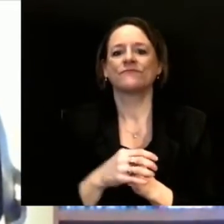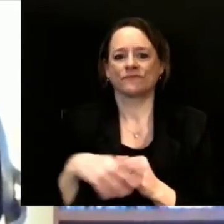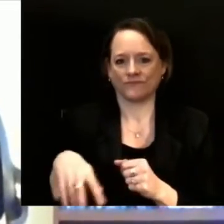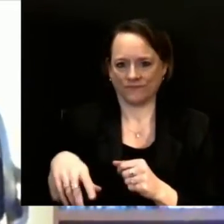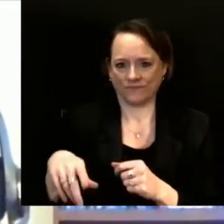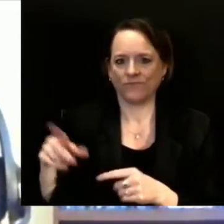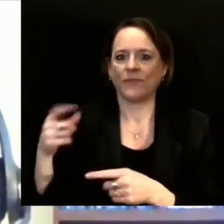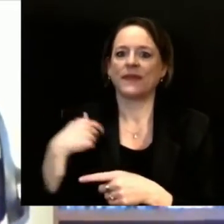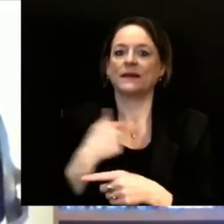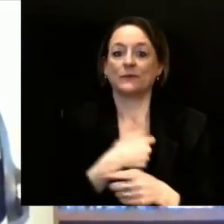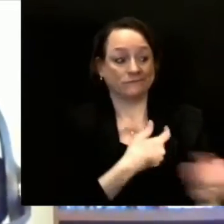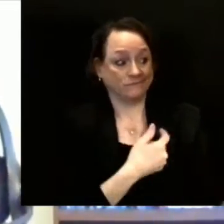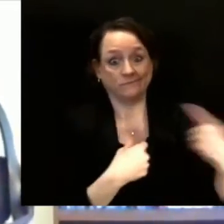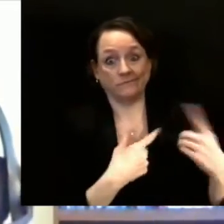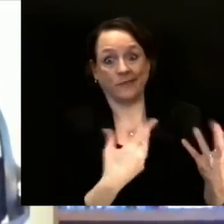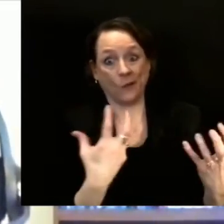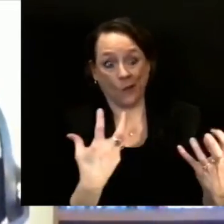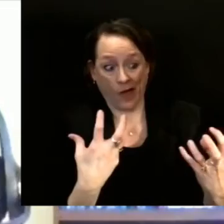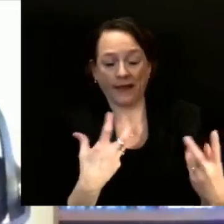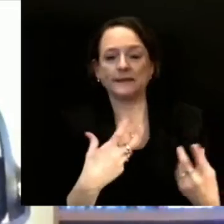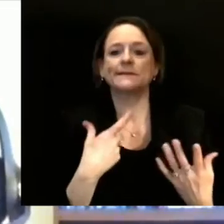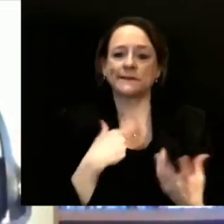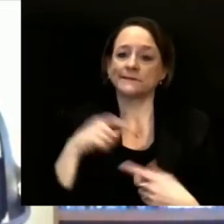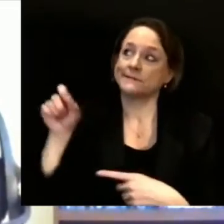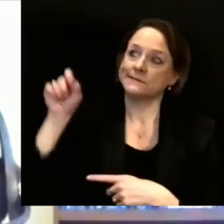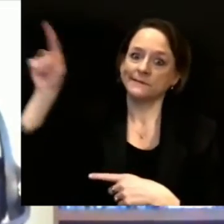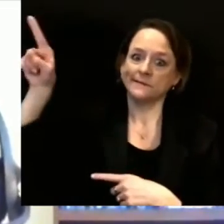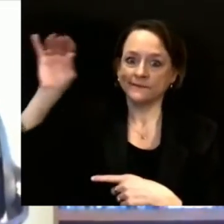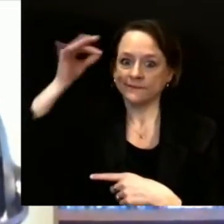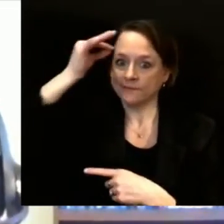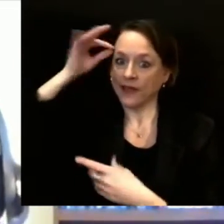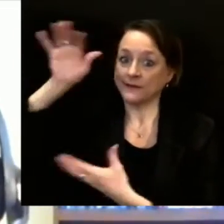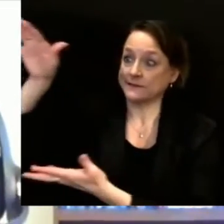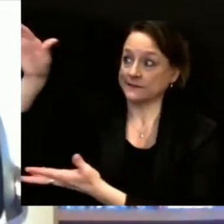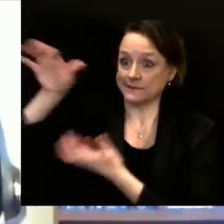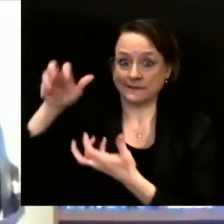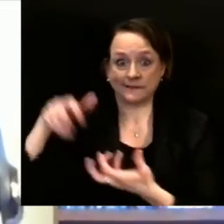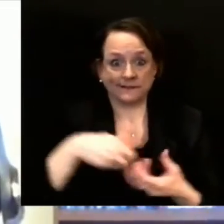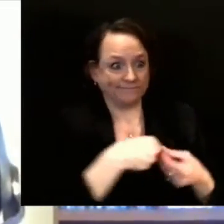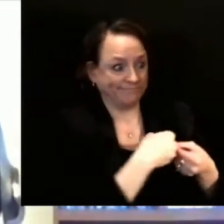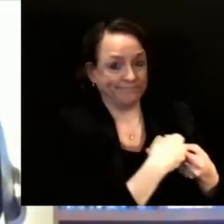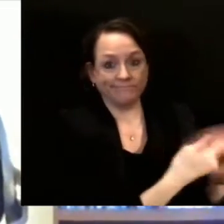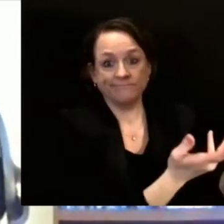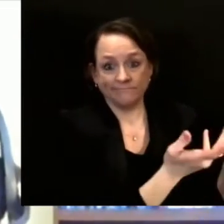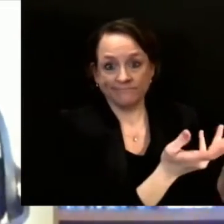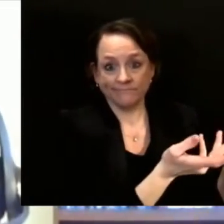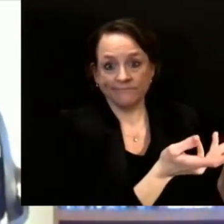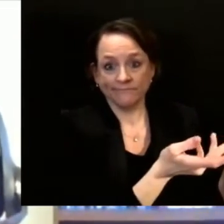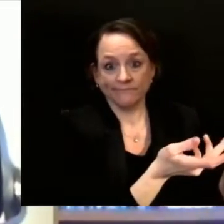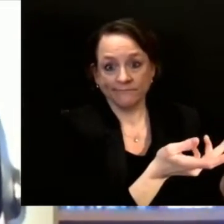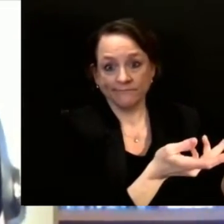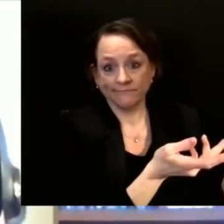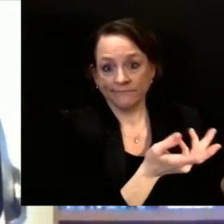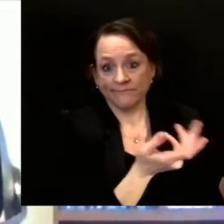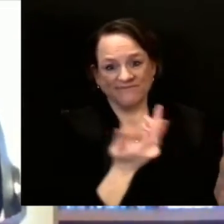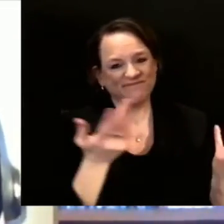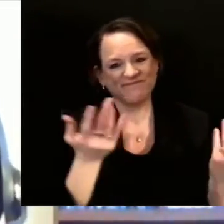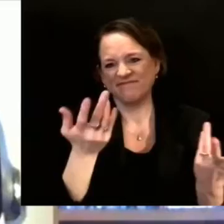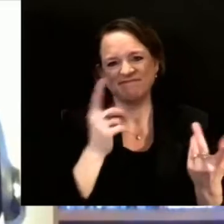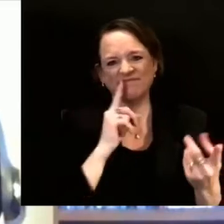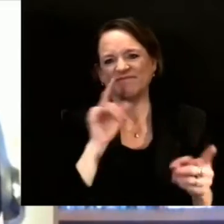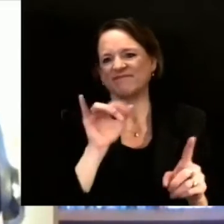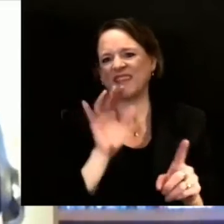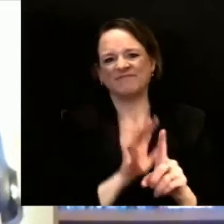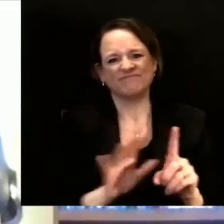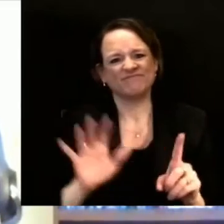a formula. And it, we had vaccinators everywhere in the state asking for more vaccine than